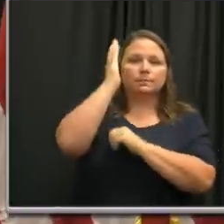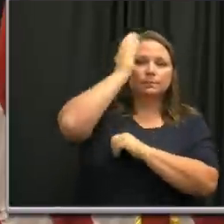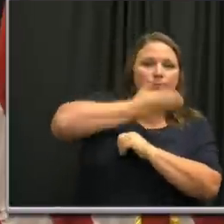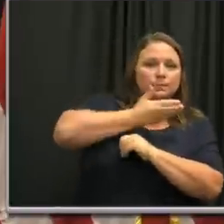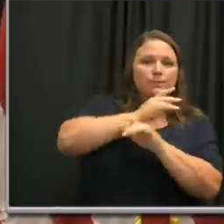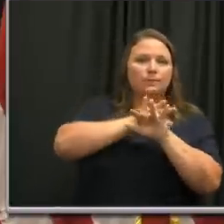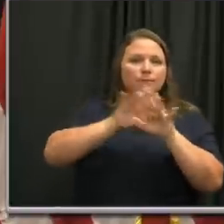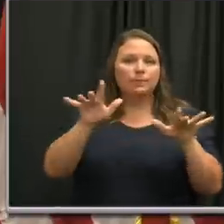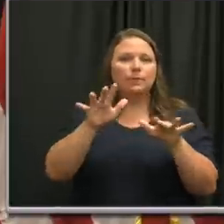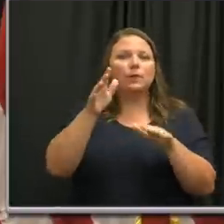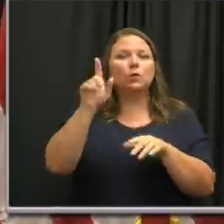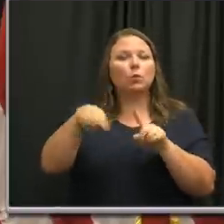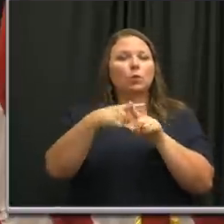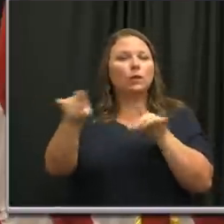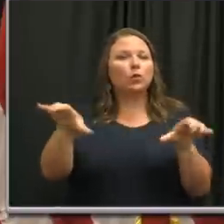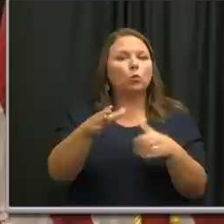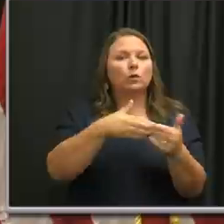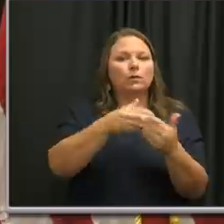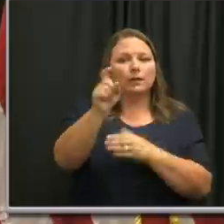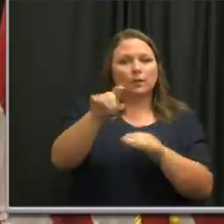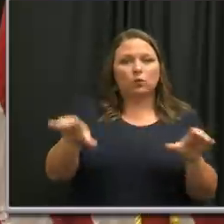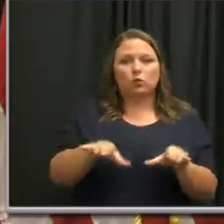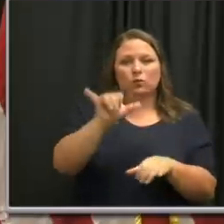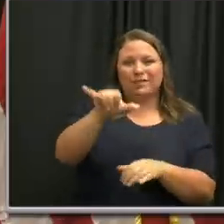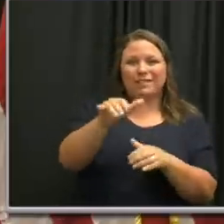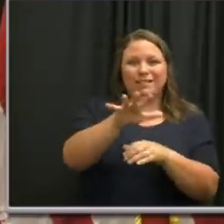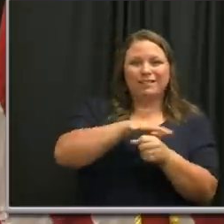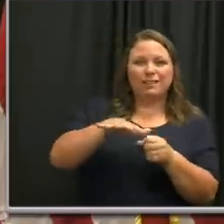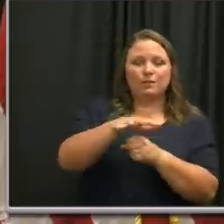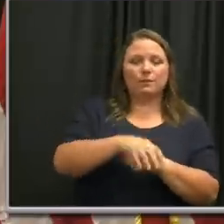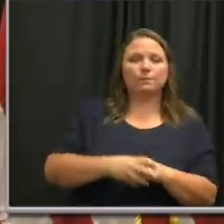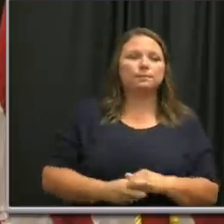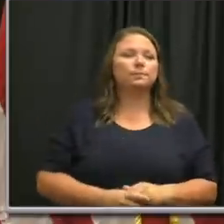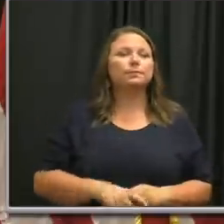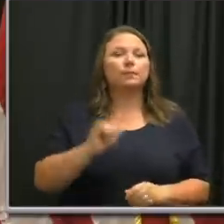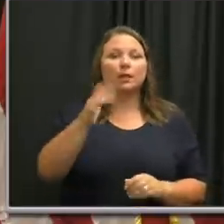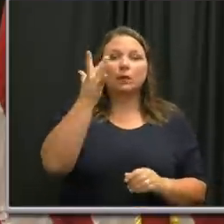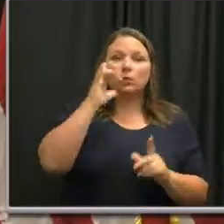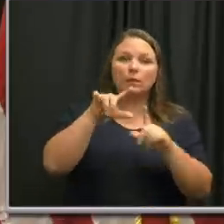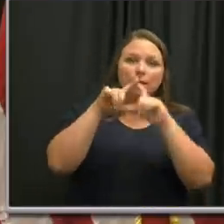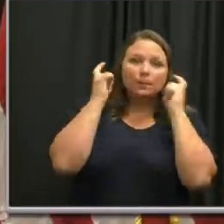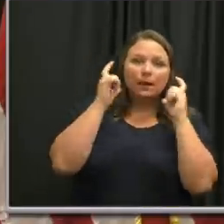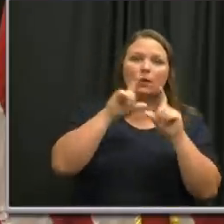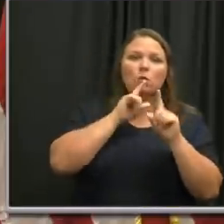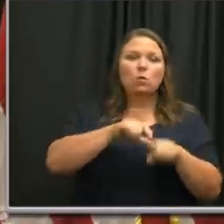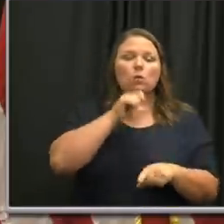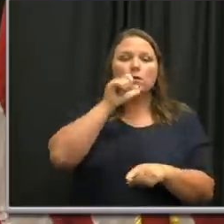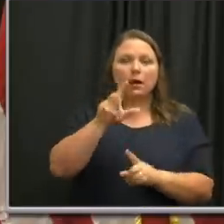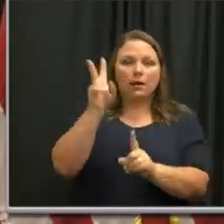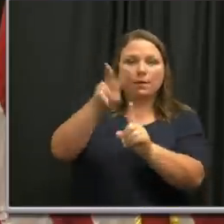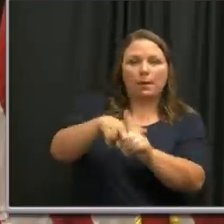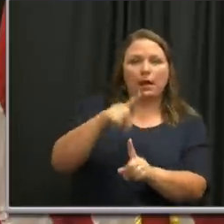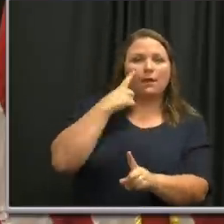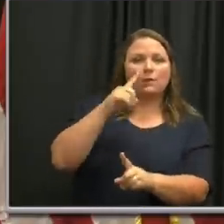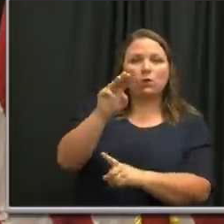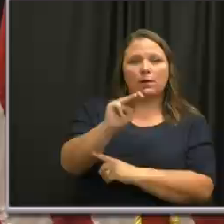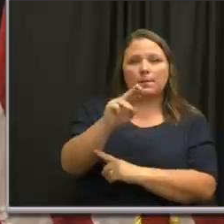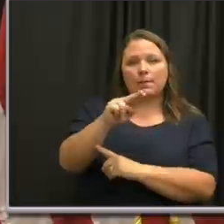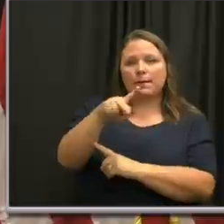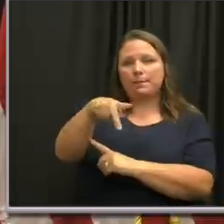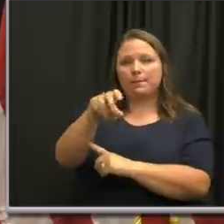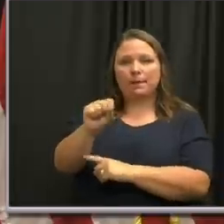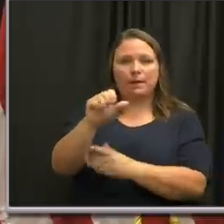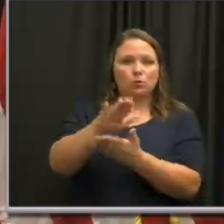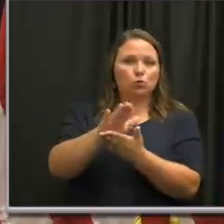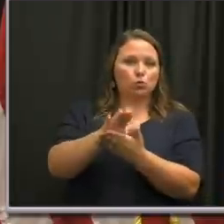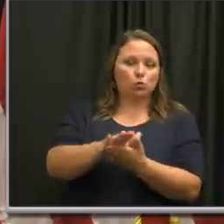manage what they have to do in that space. So that's why the mask order does not apply to MMPS or